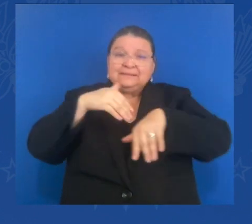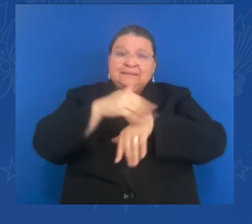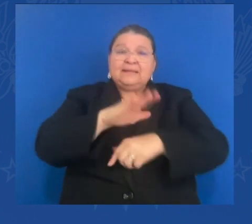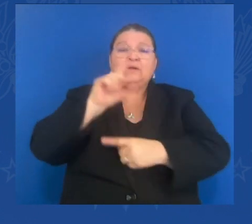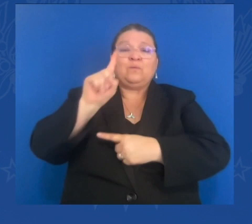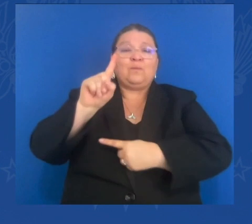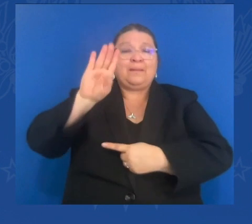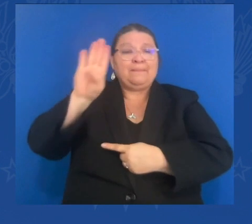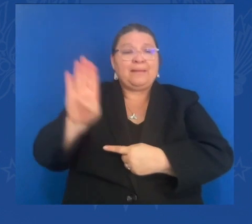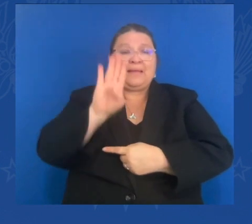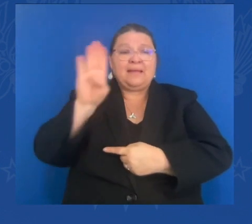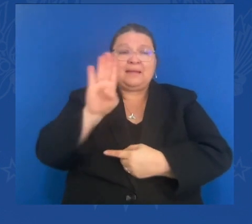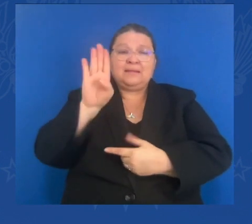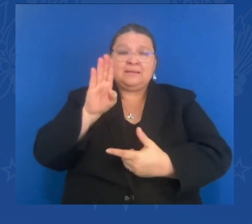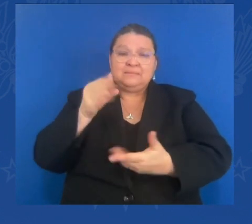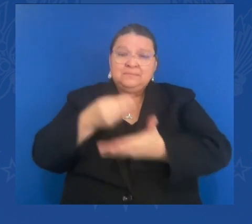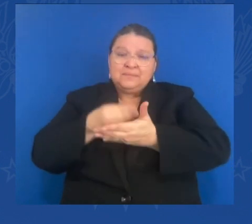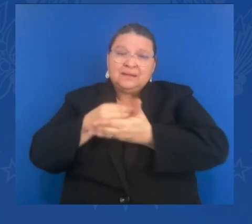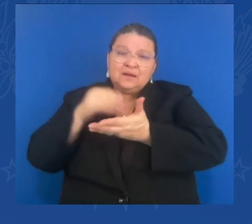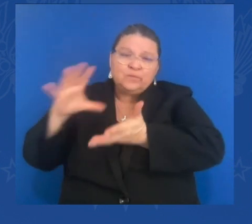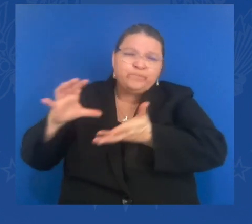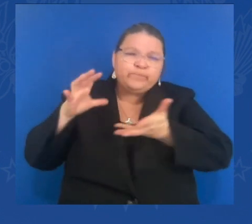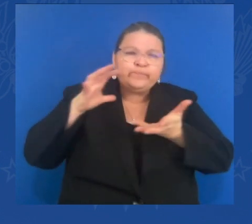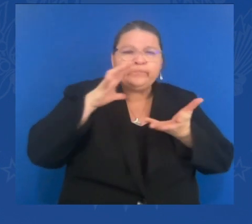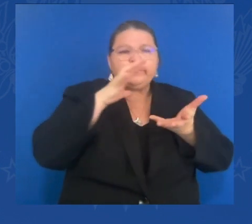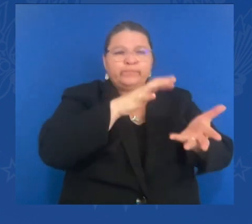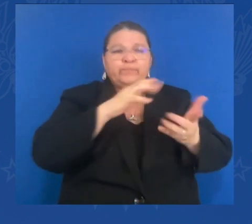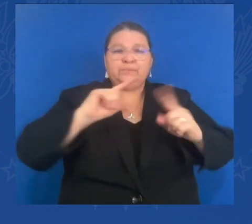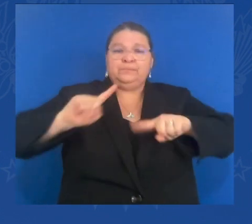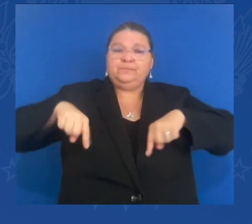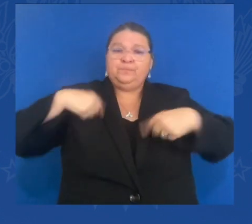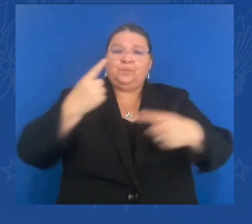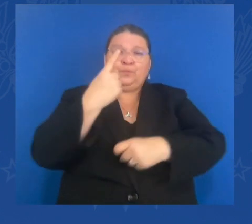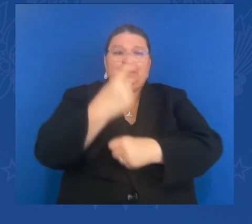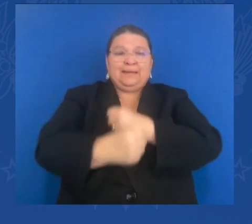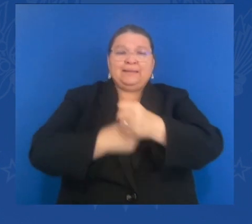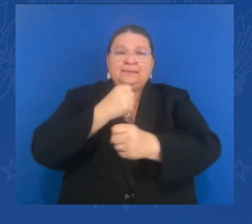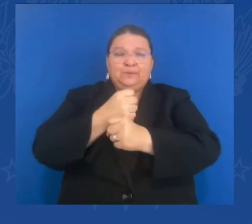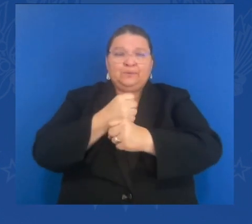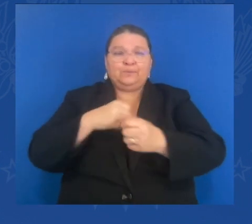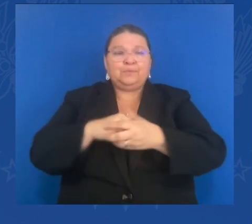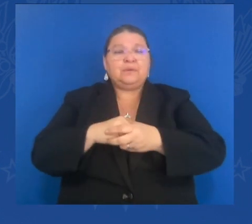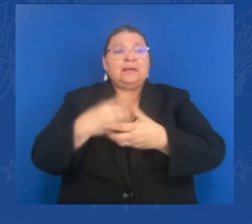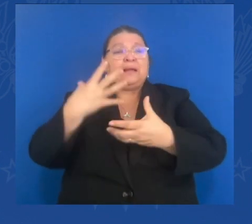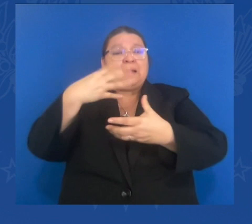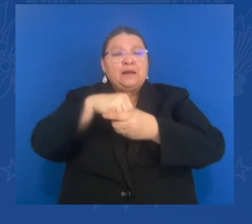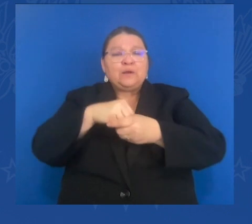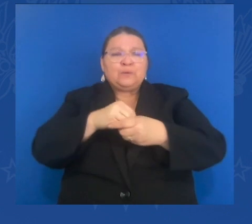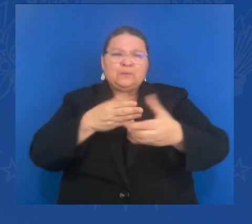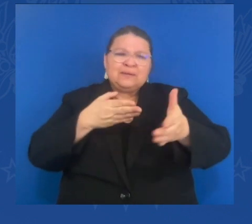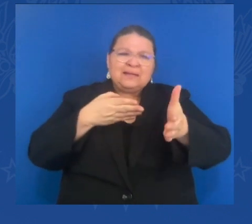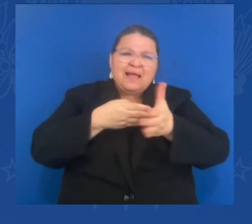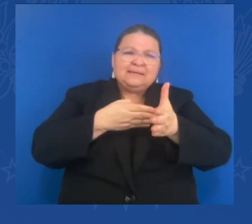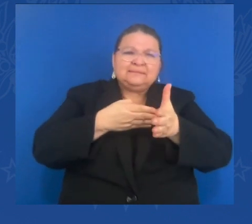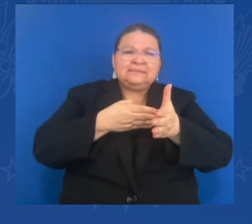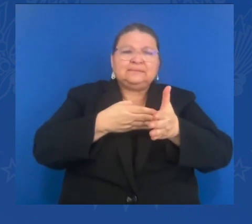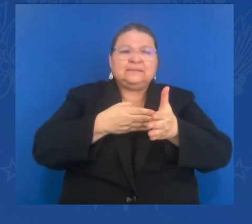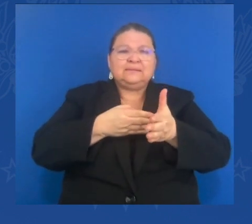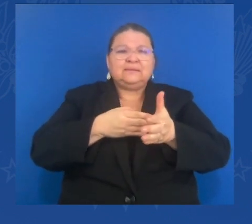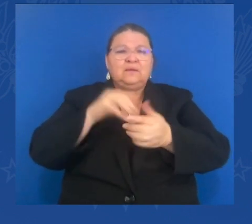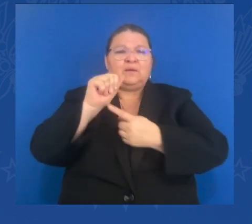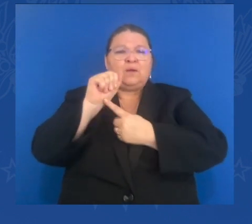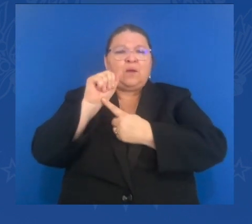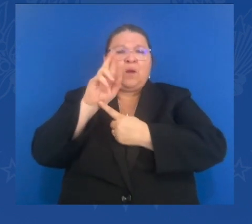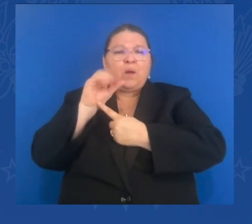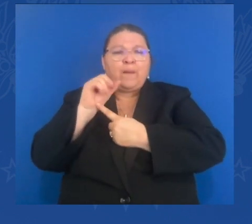last year, including anti-armor and anti-air capabilities, taking out tanks and planes and helicopters, with